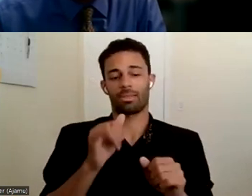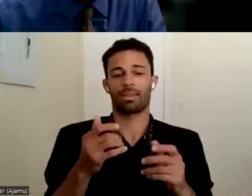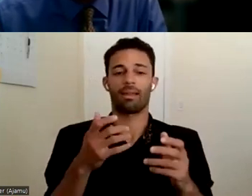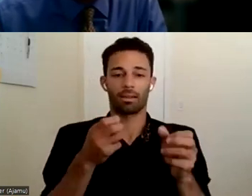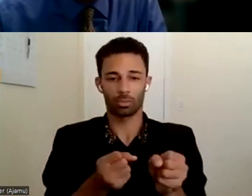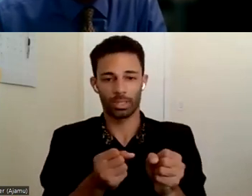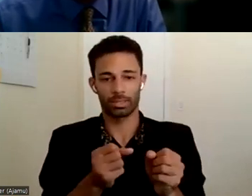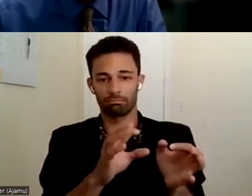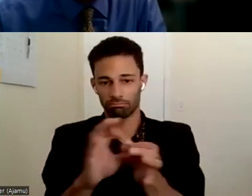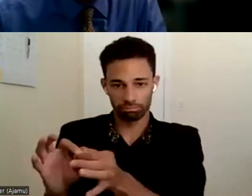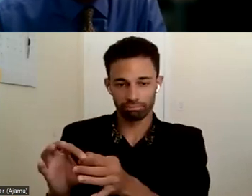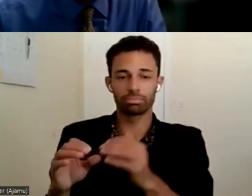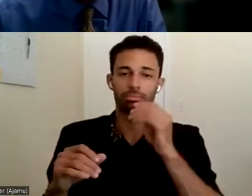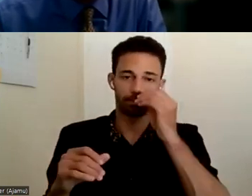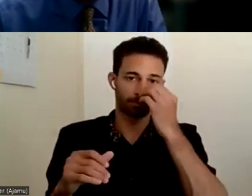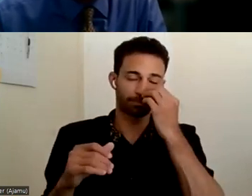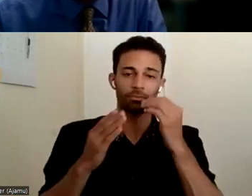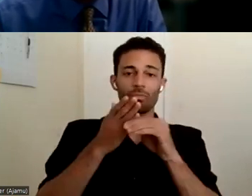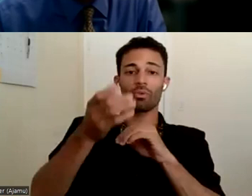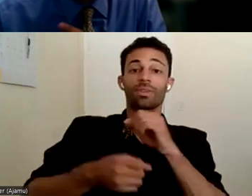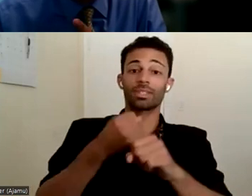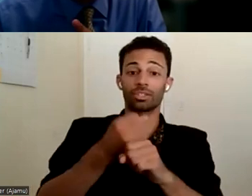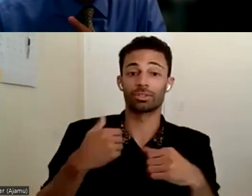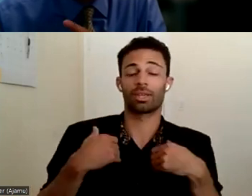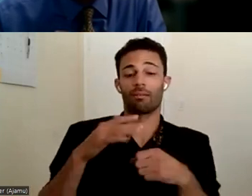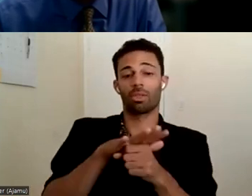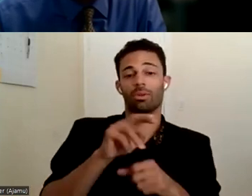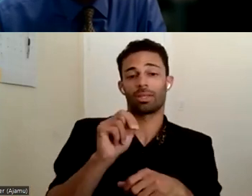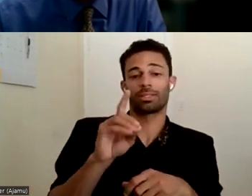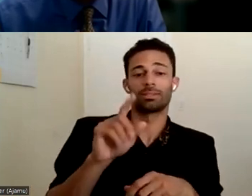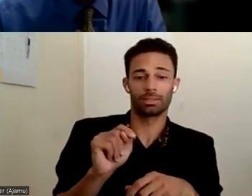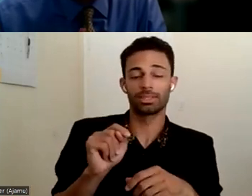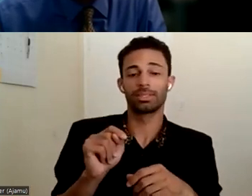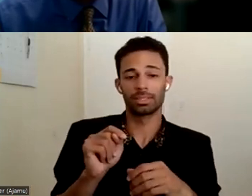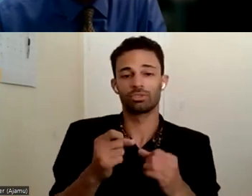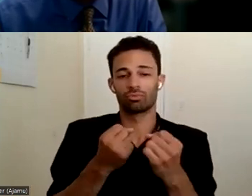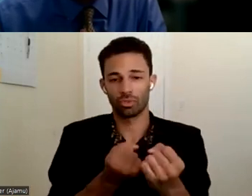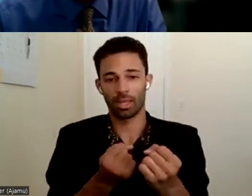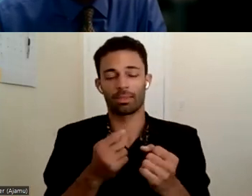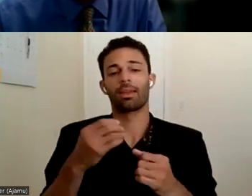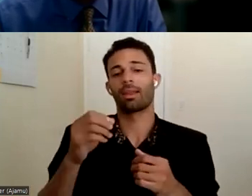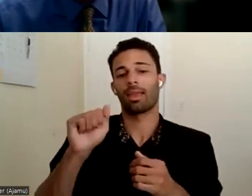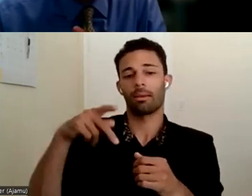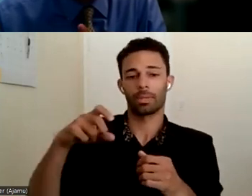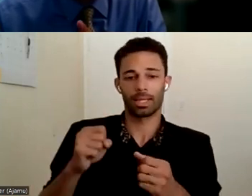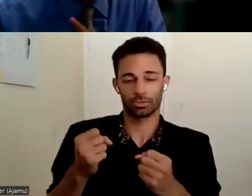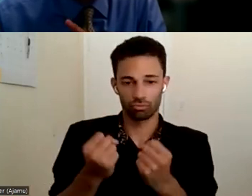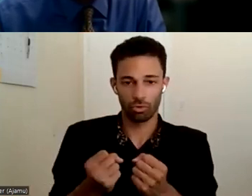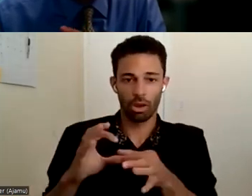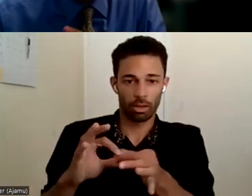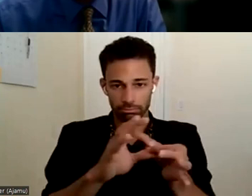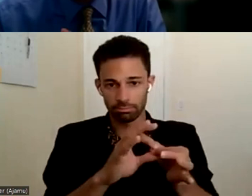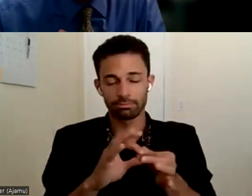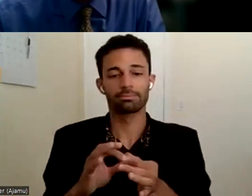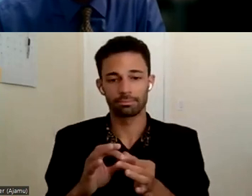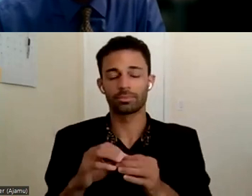the years of, um, of having that local MDTs and focusing on strengthening our collaborations with AP, our local APS, we've seen being able